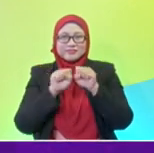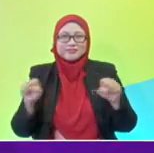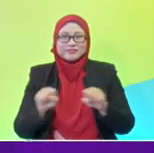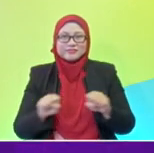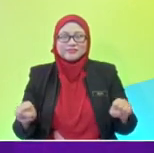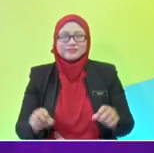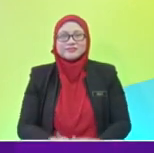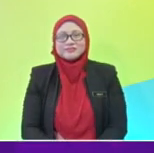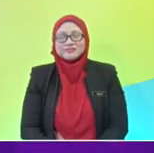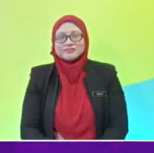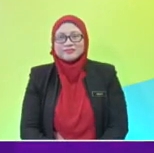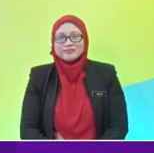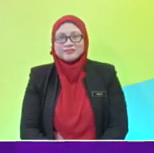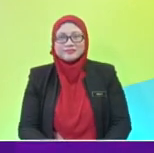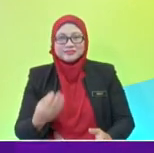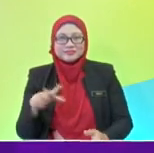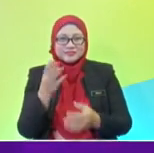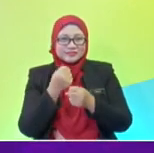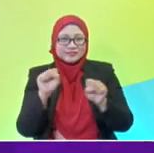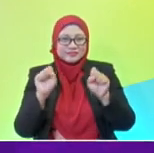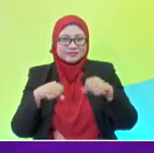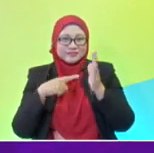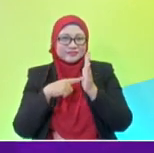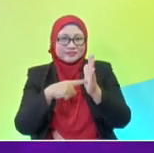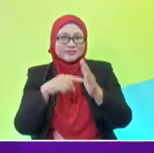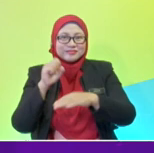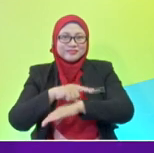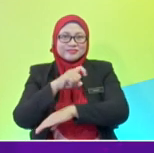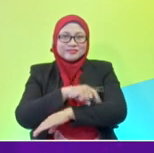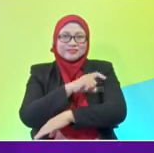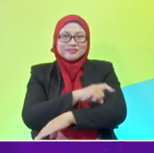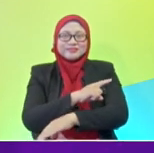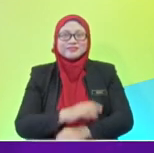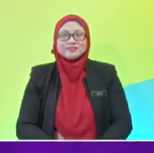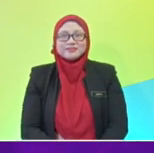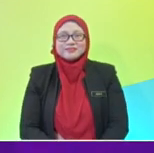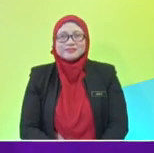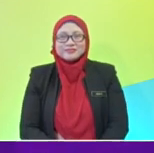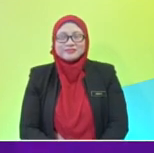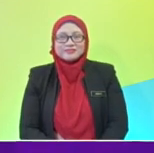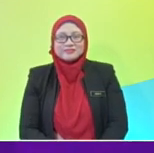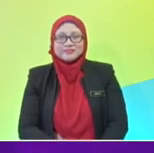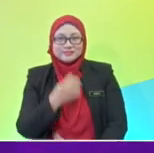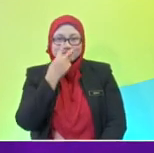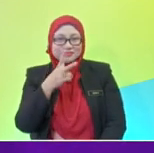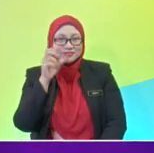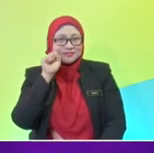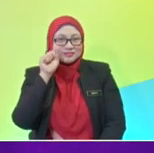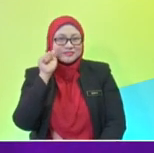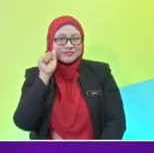caterpillar. show your caterpillar. Let's I can see Ashwita is ready. All right, good.